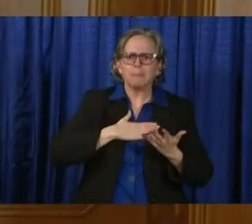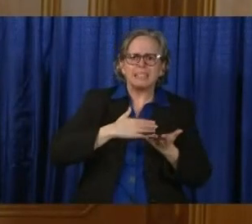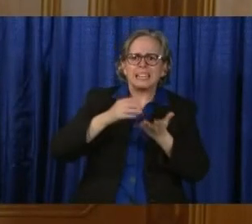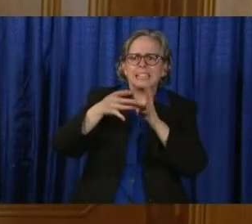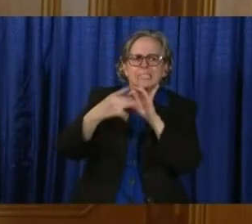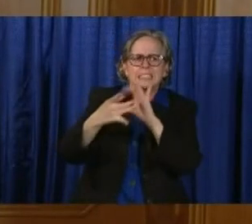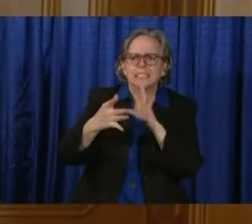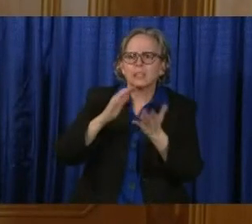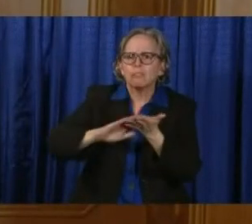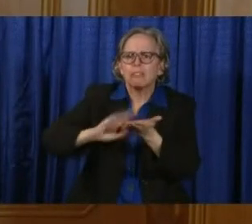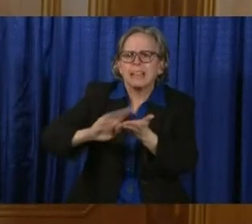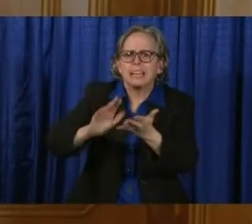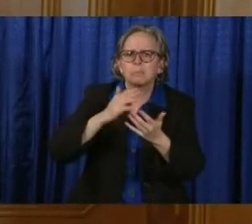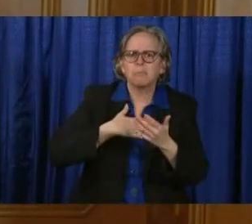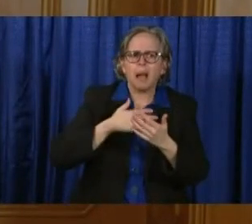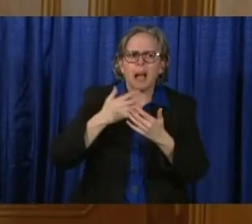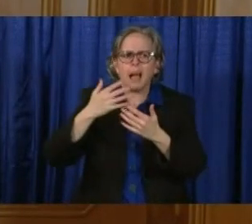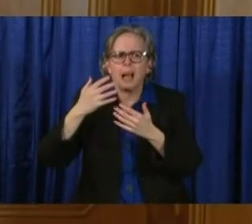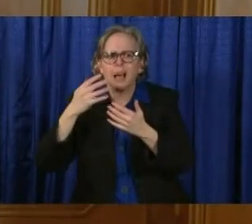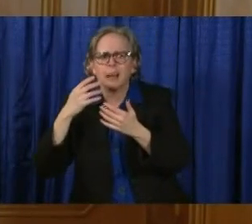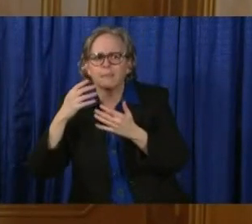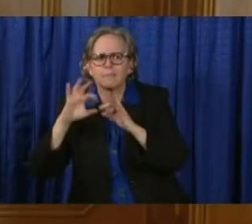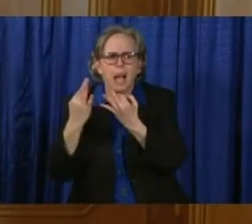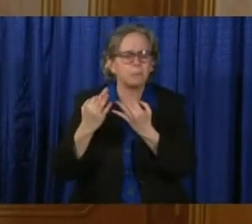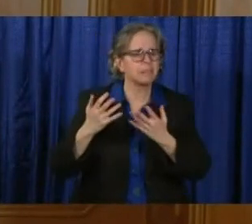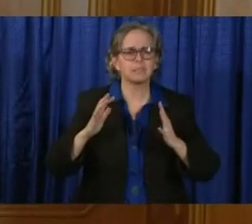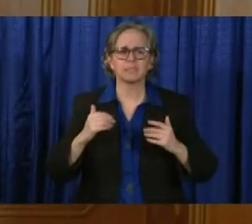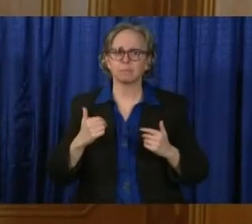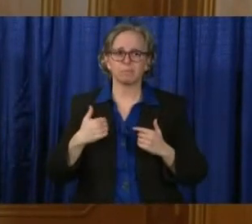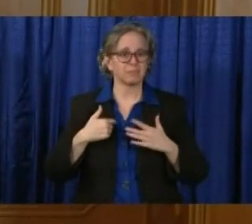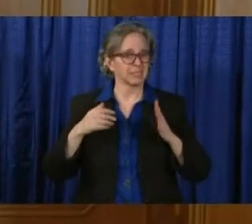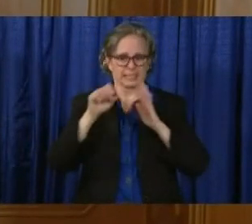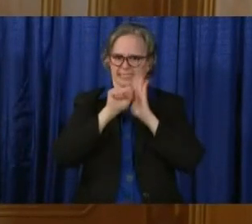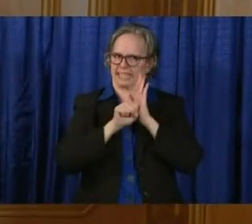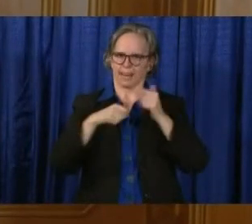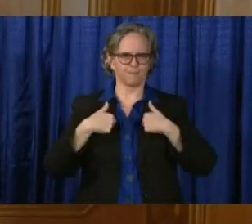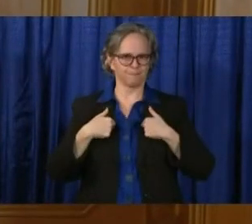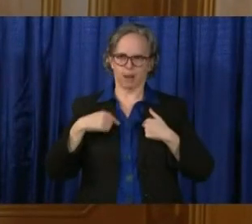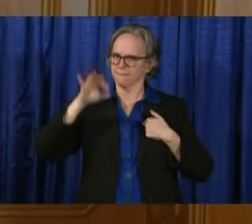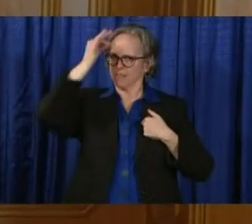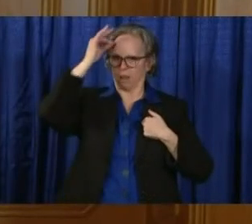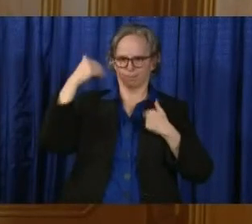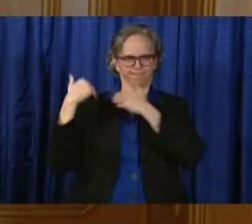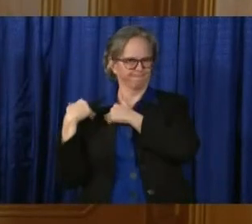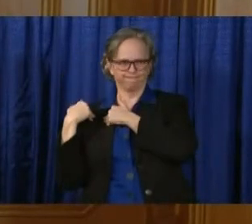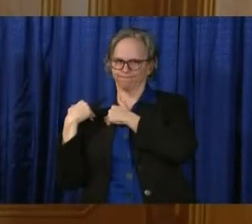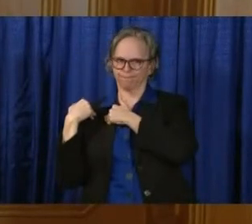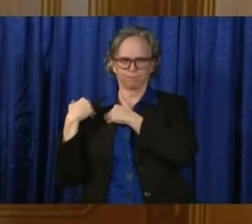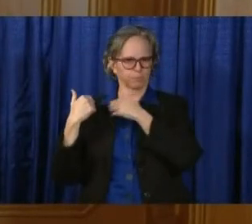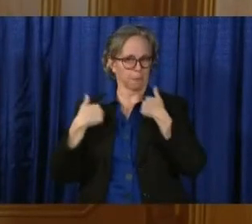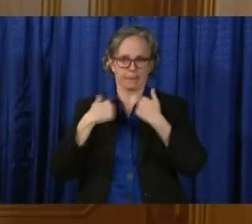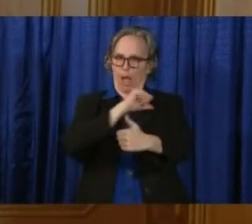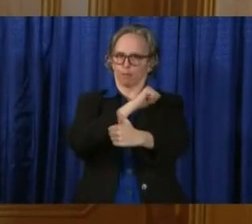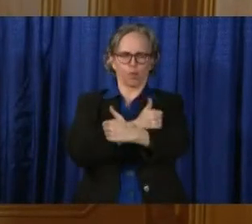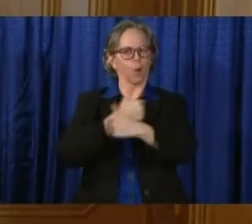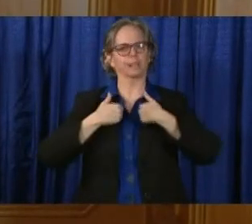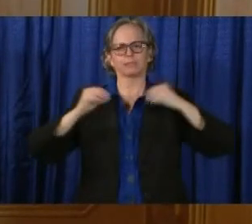very clear. We do not have that authority. This is a federal prison. I have no authority in that area.